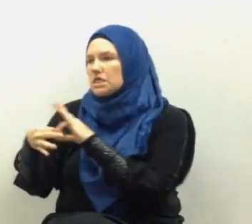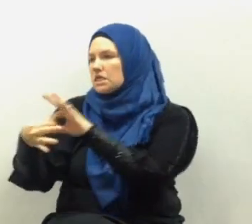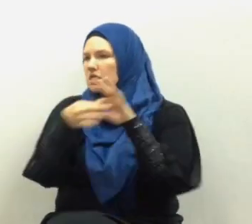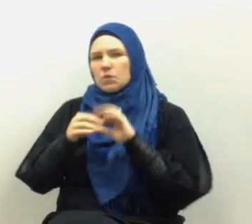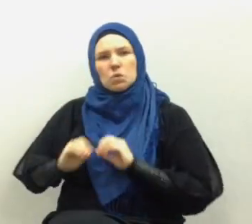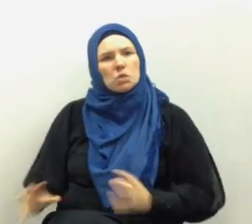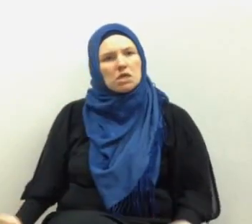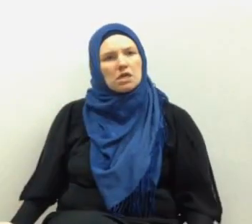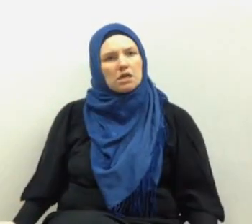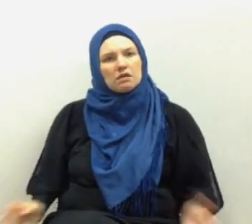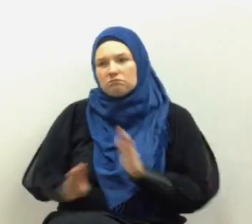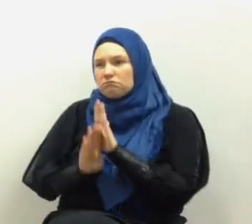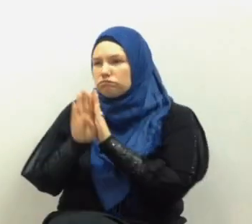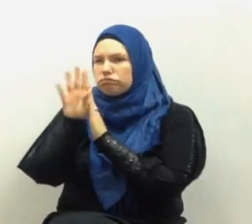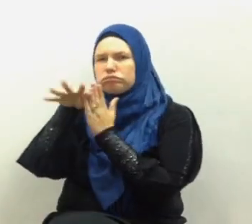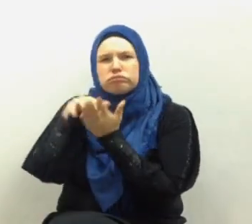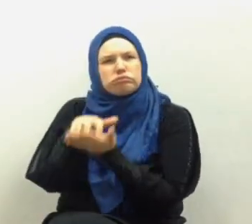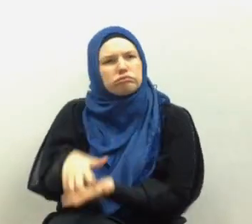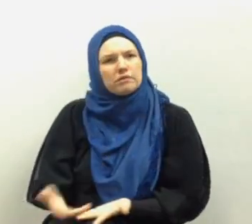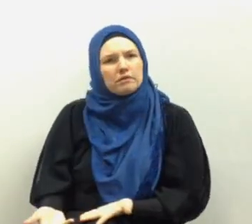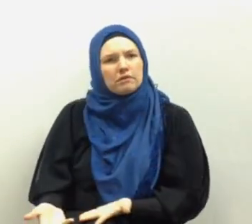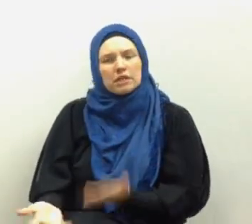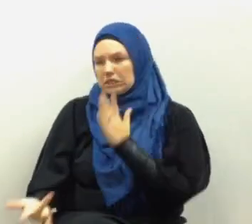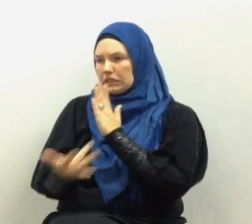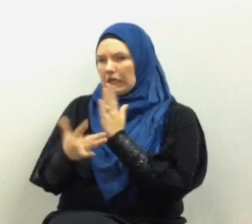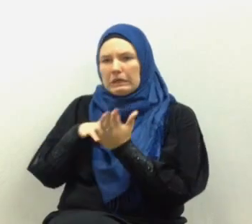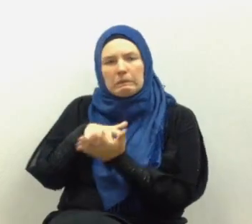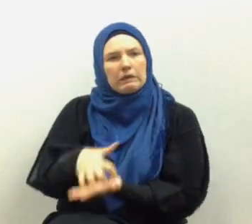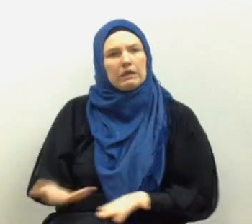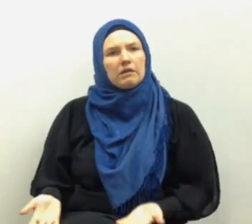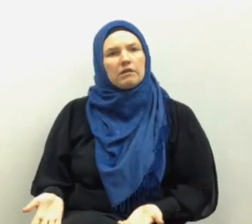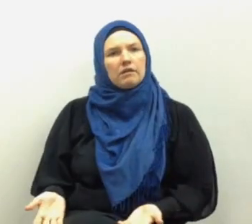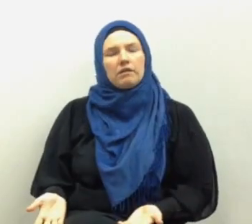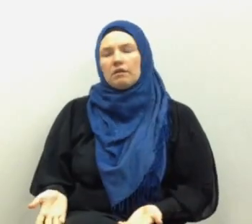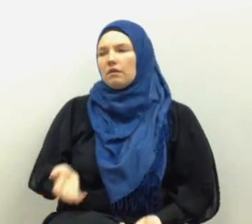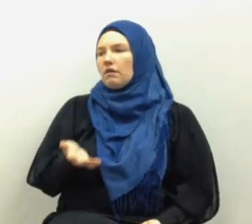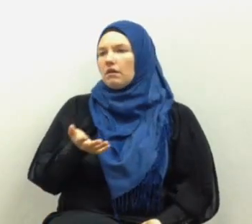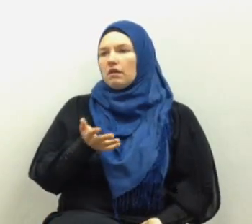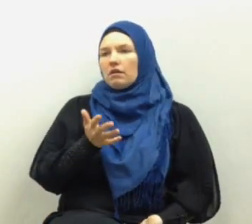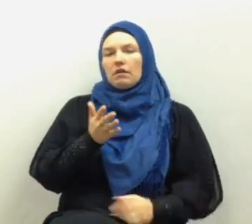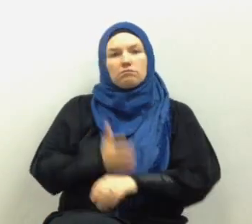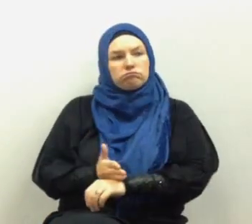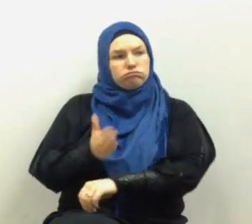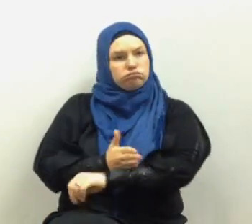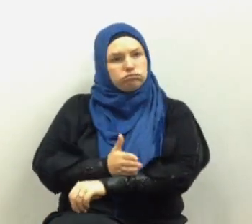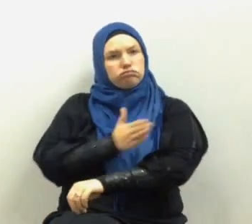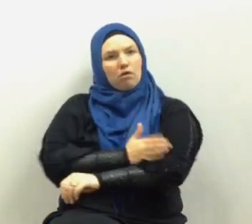of unity not the power of development not the power of technology not the power of